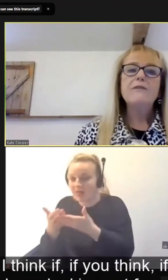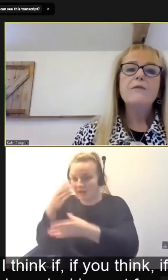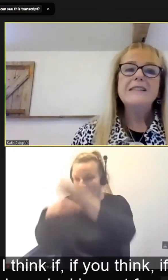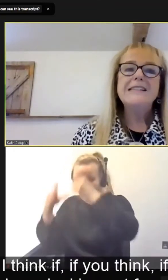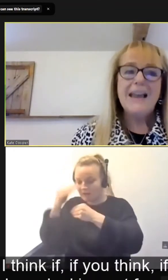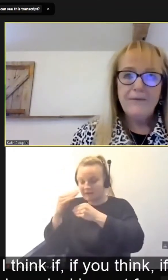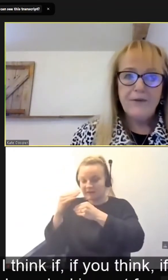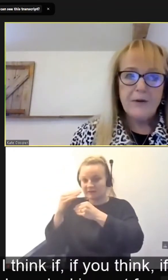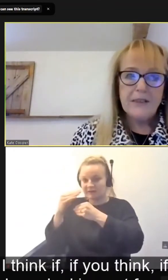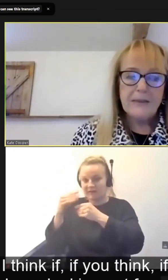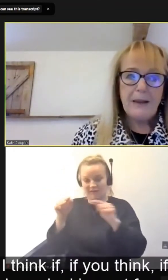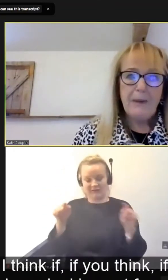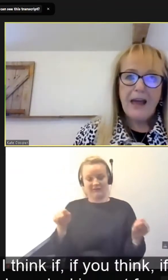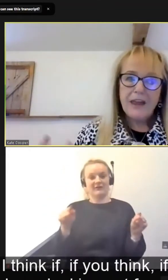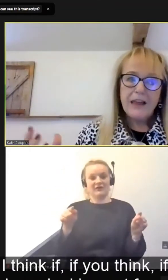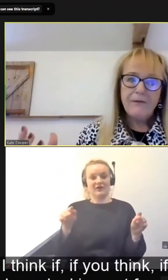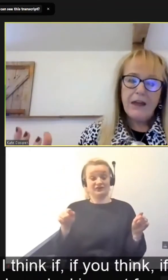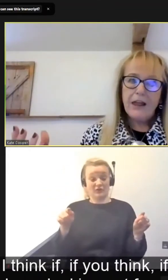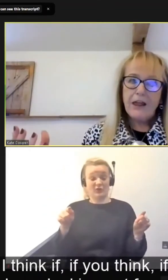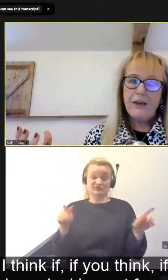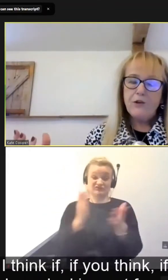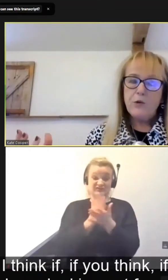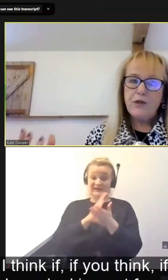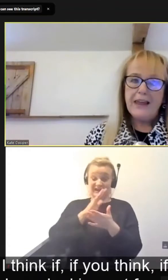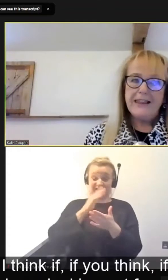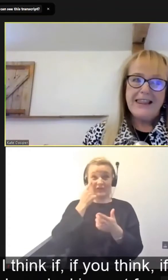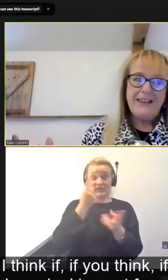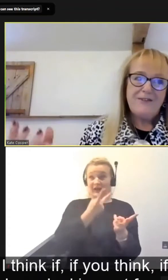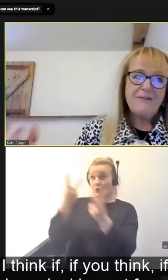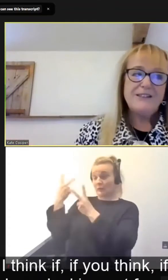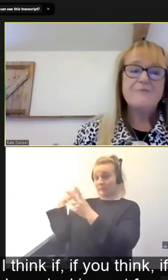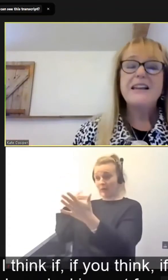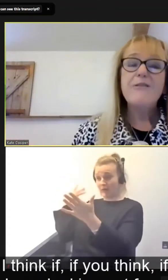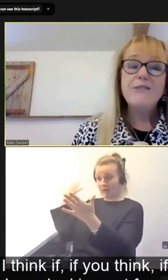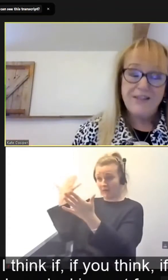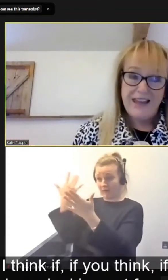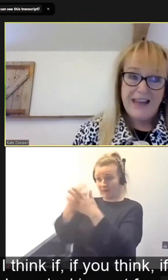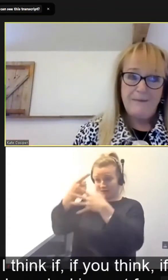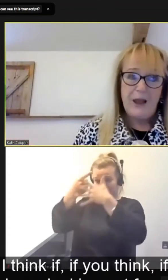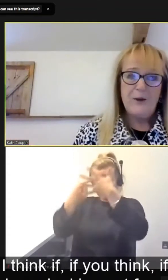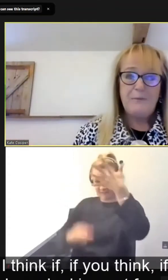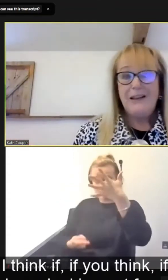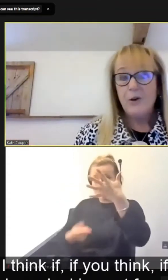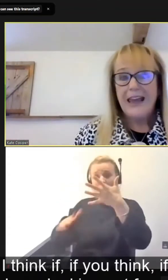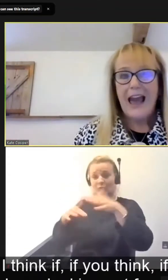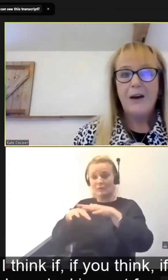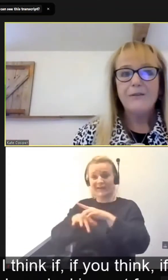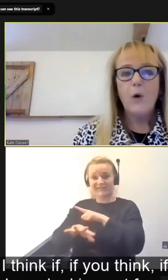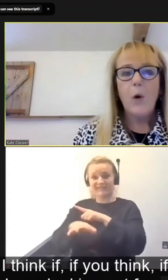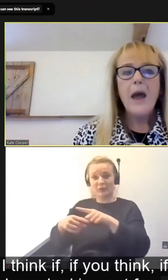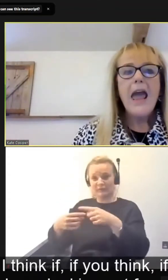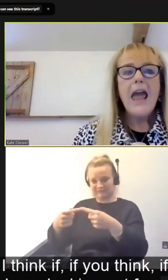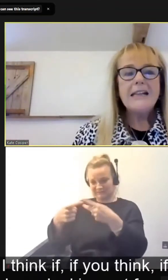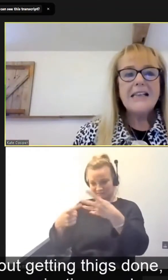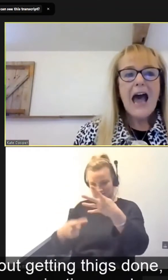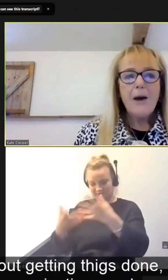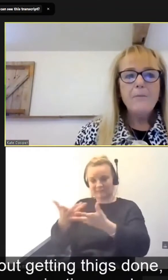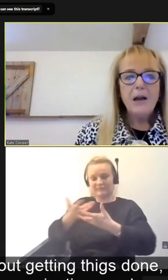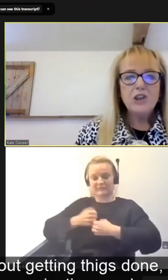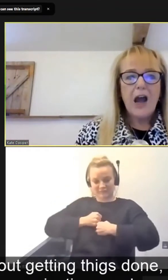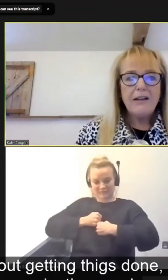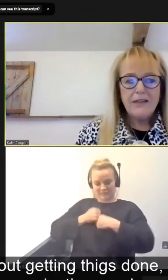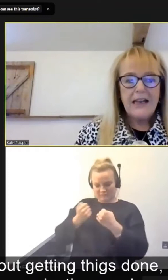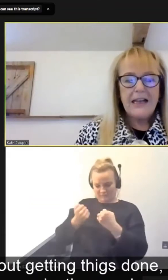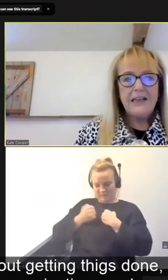of those have obviously influenced me. But I think if if you think if there is a recurrent theme that you've been looking out for, it's